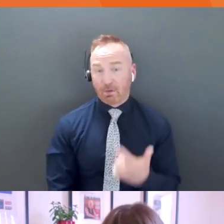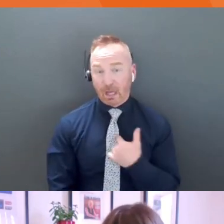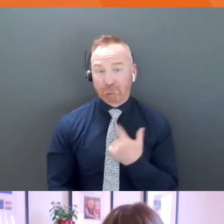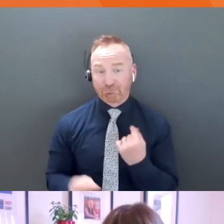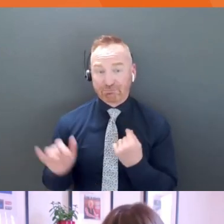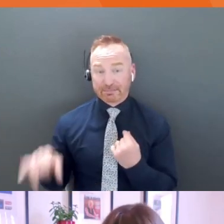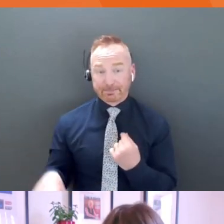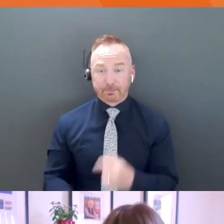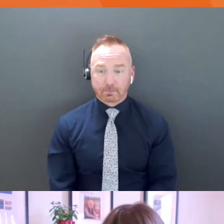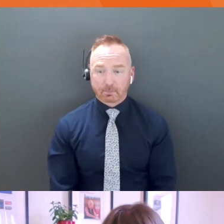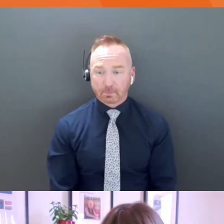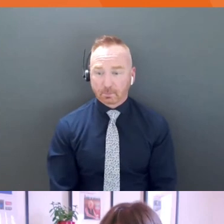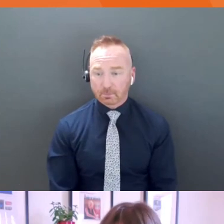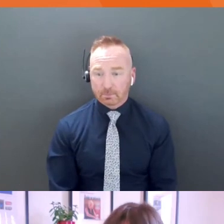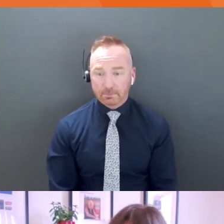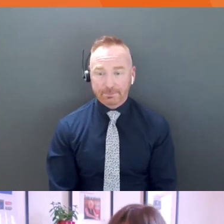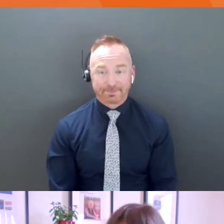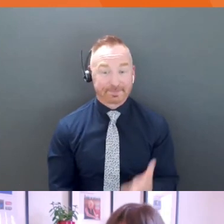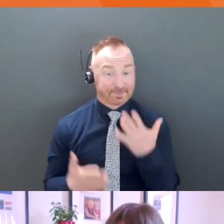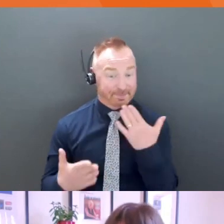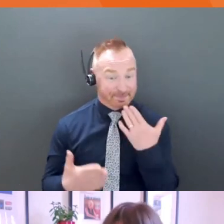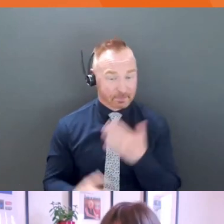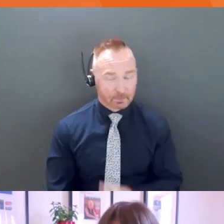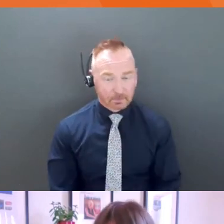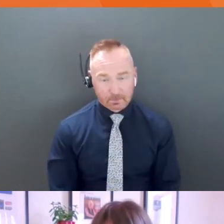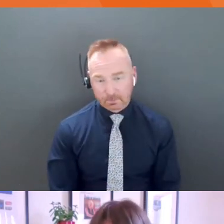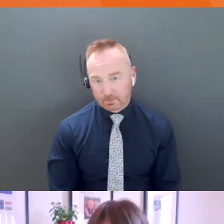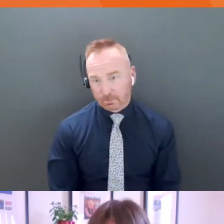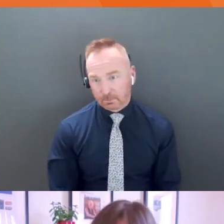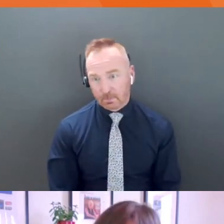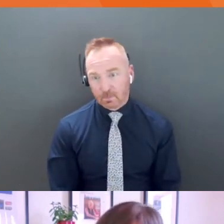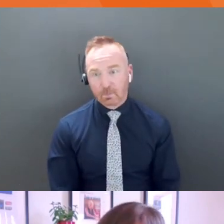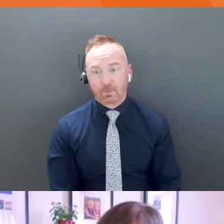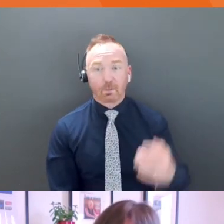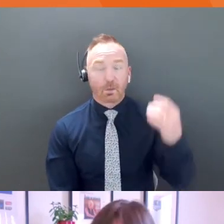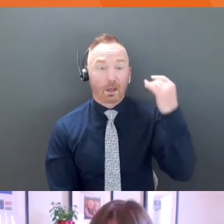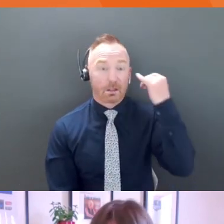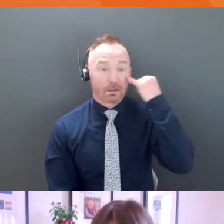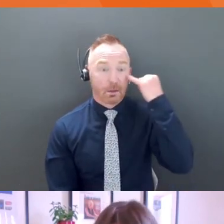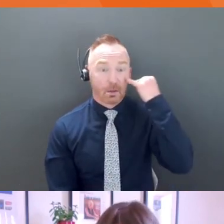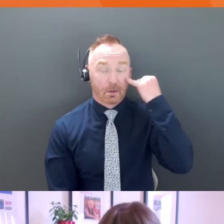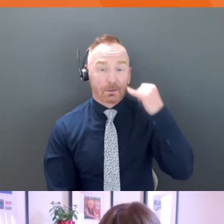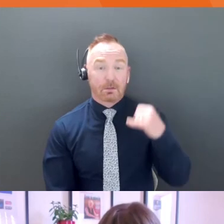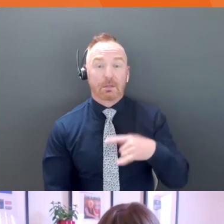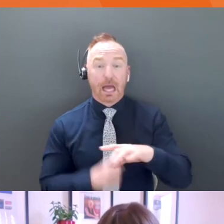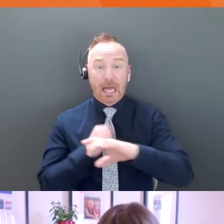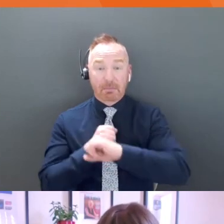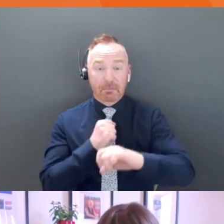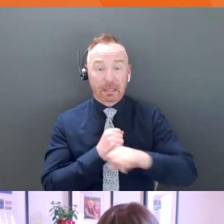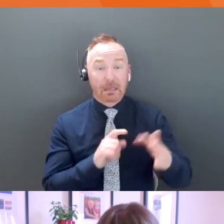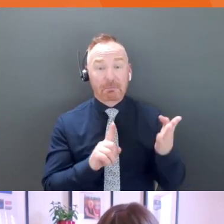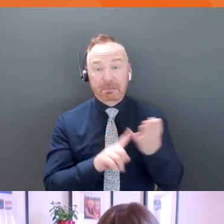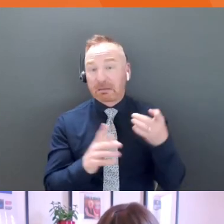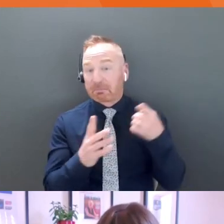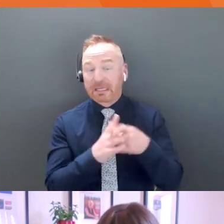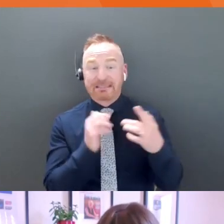Thanks, Melissa. And how do you know when it's too much information when pitching a technology intensive startup,